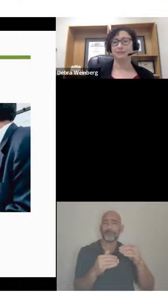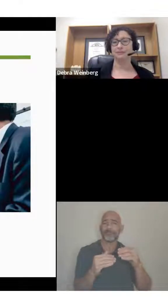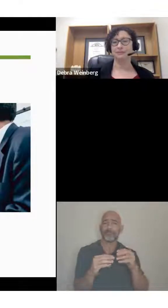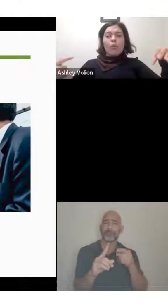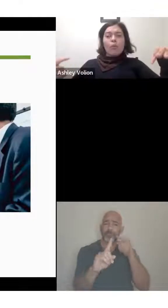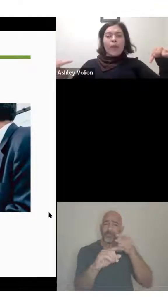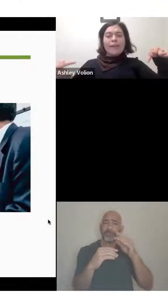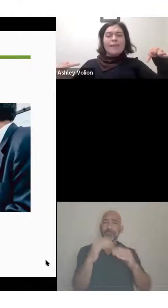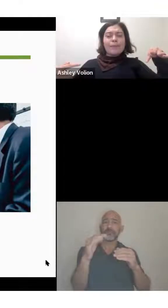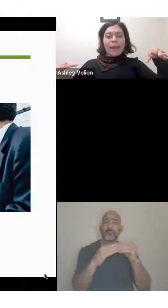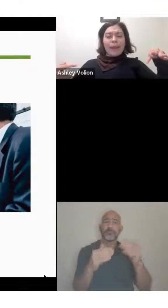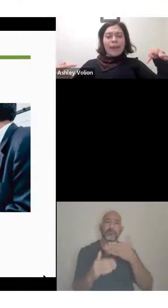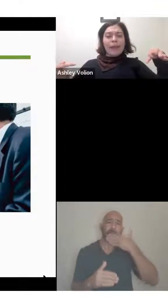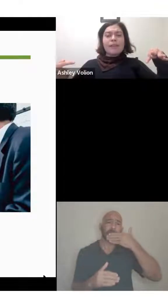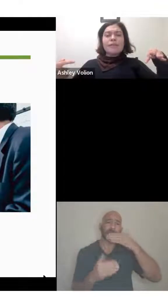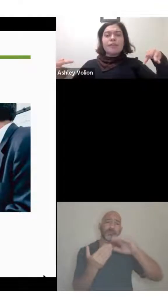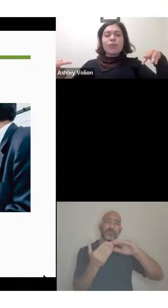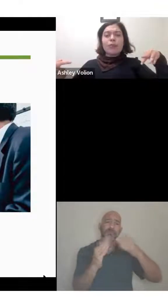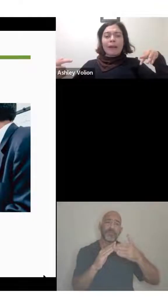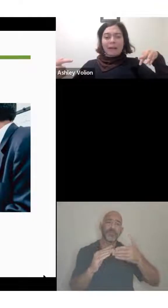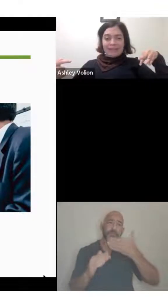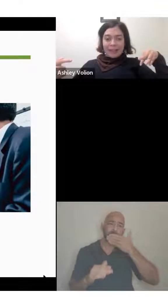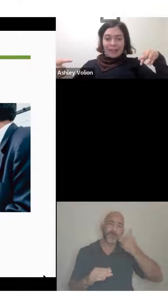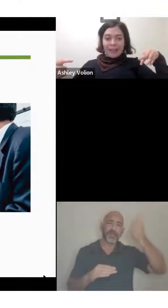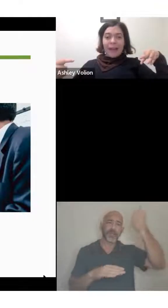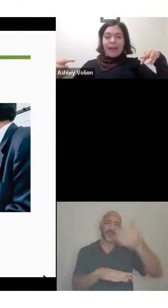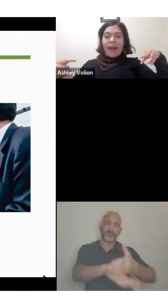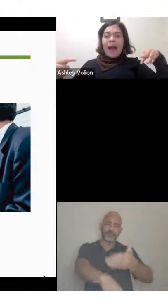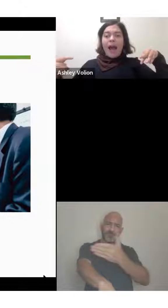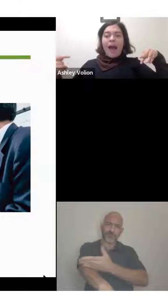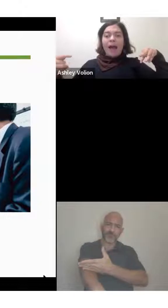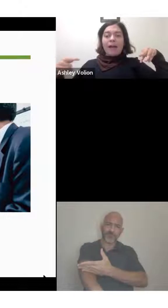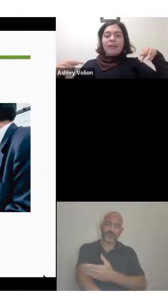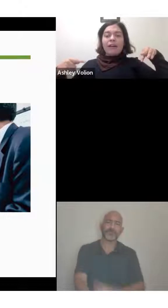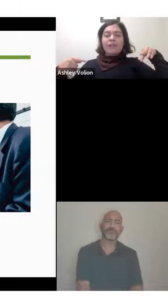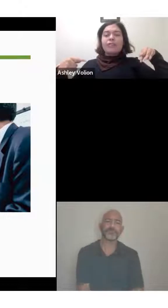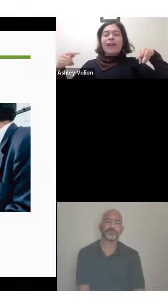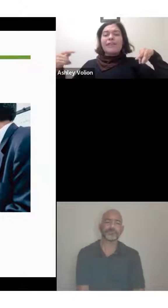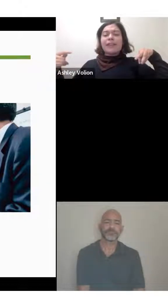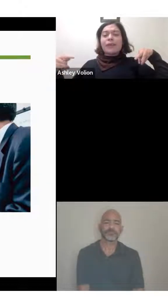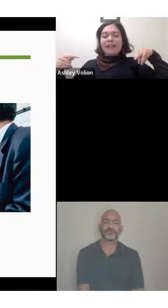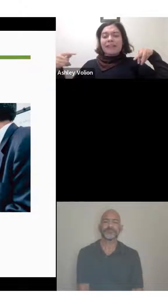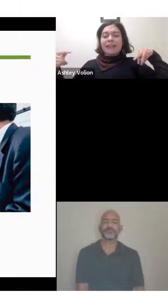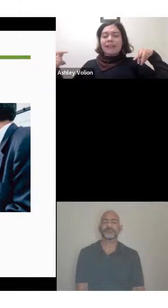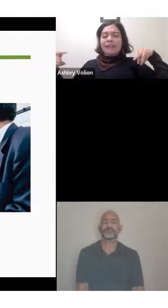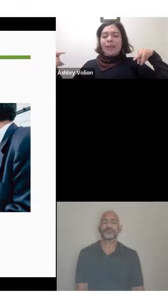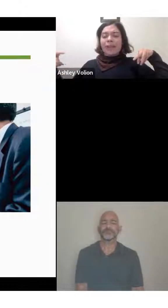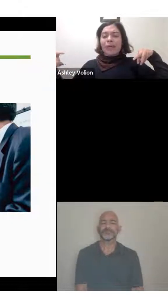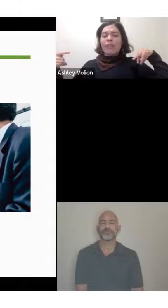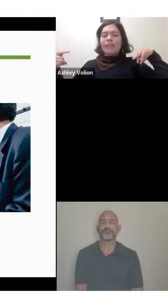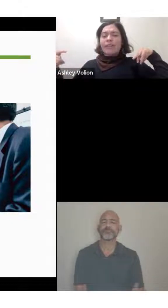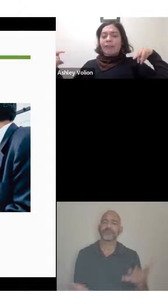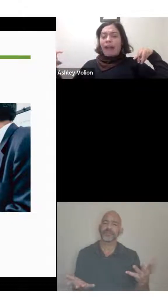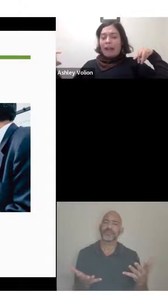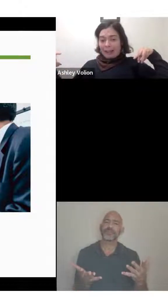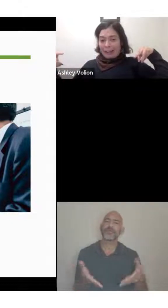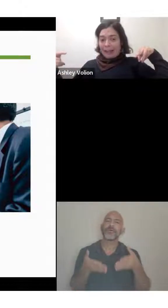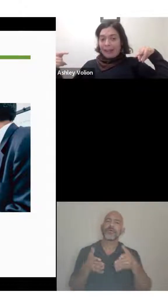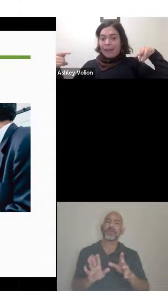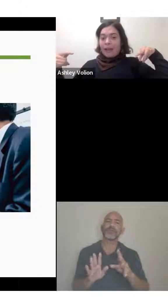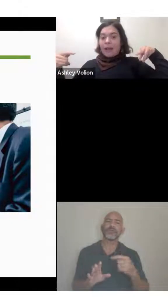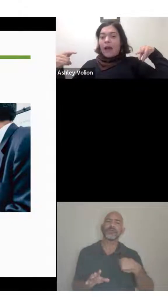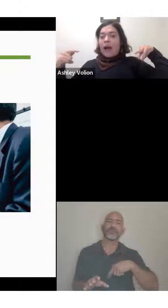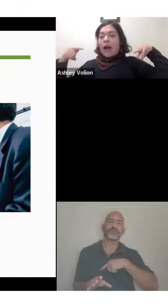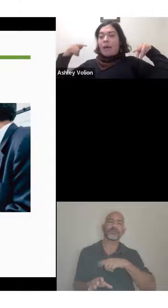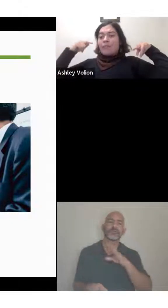So when speaking to a person, address the person you're speaking with directly.